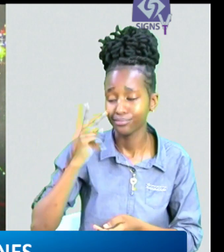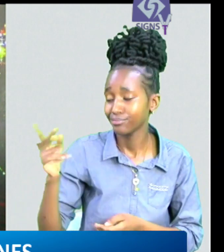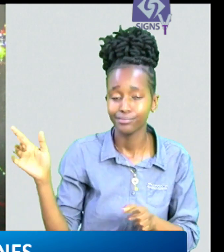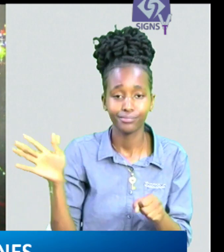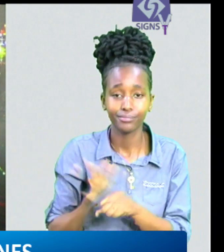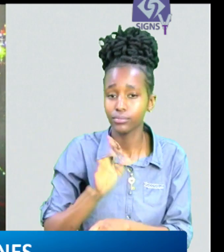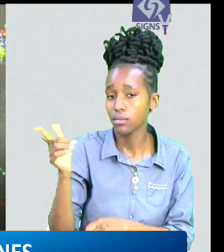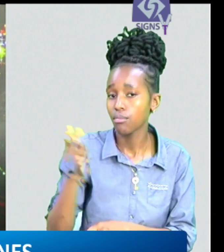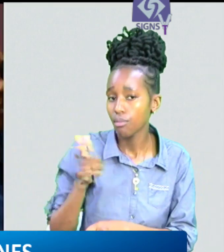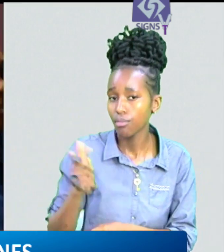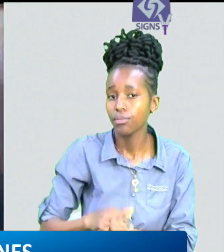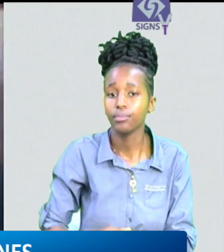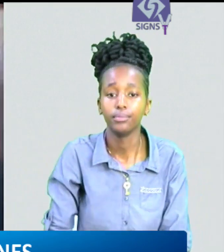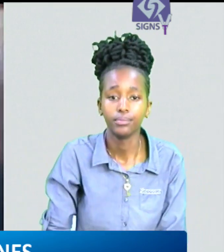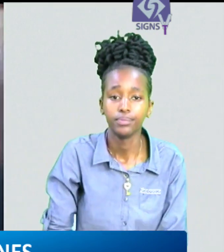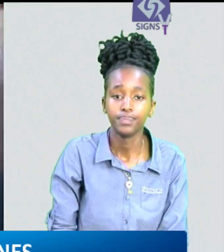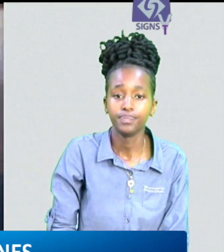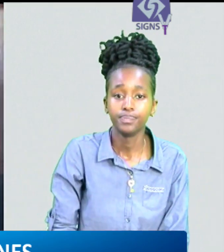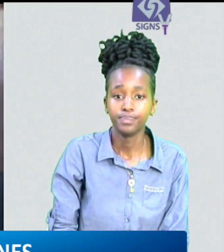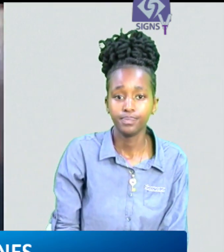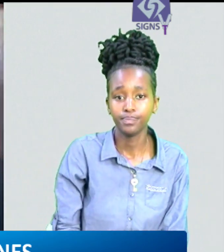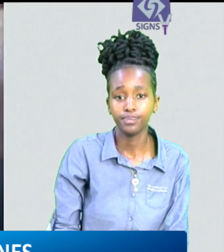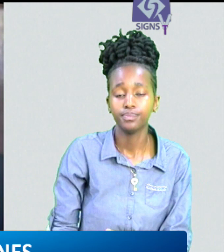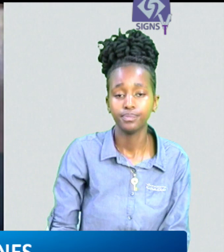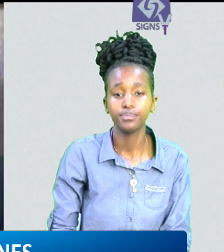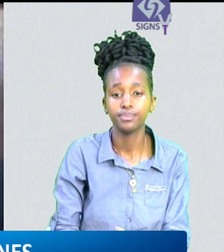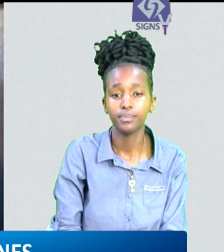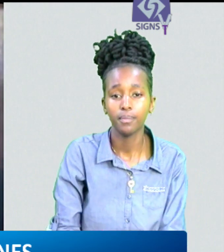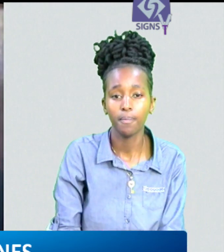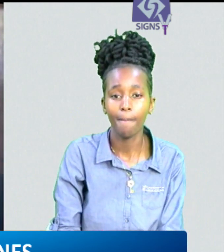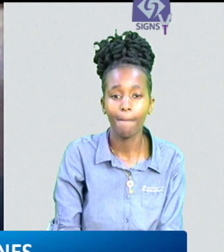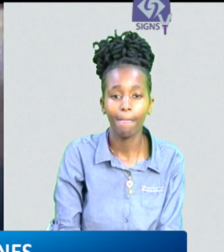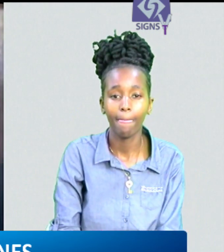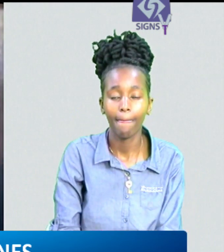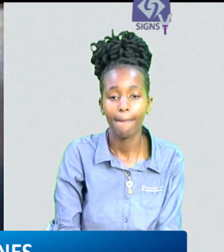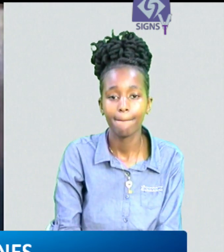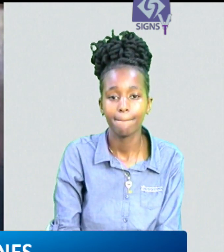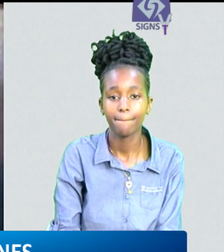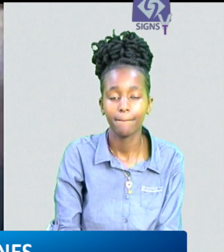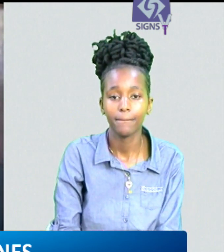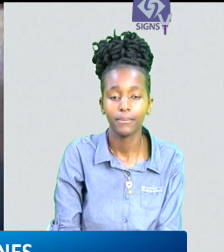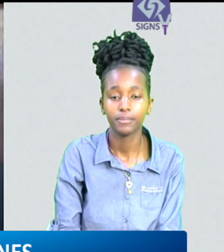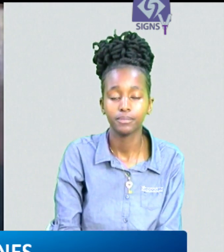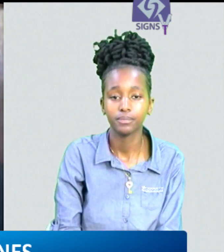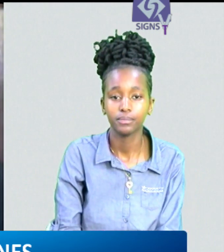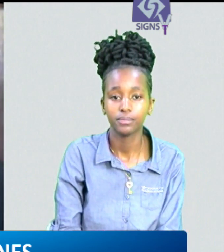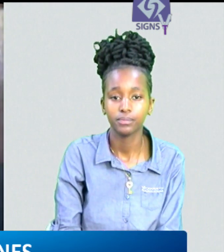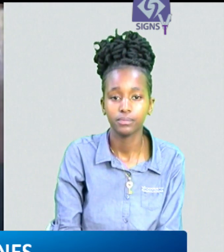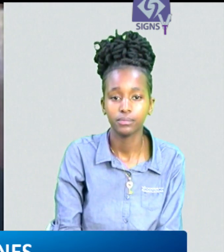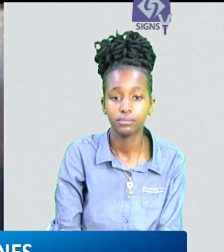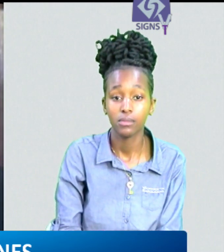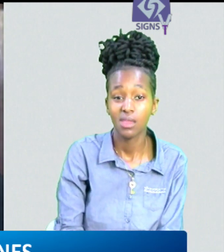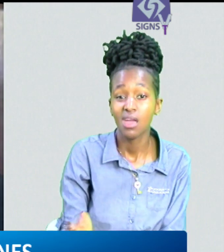of the african population here is a full report africa had an opportunity